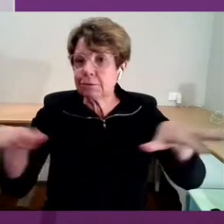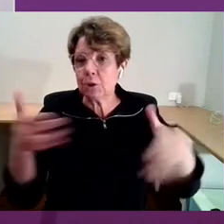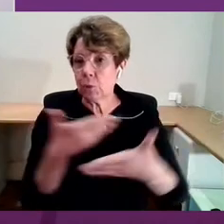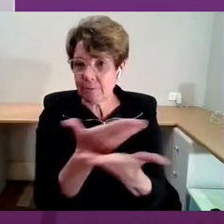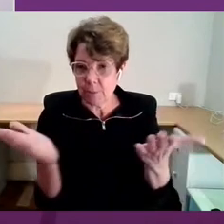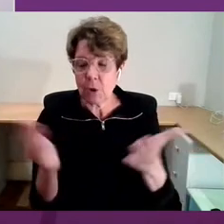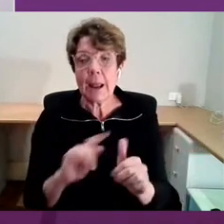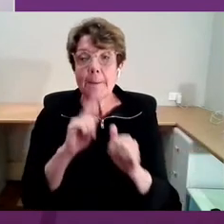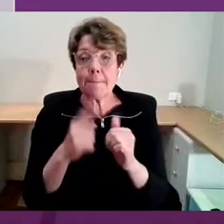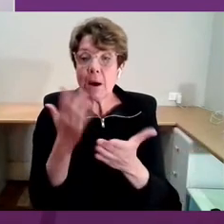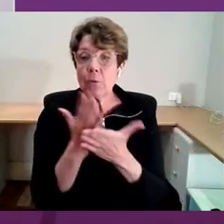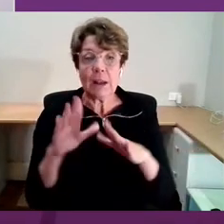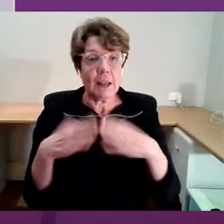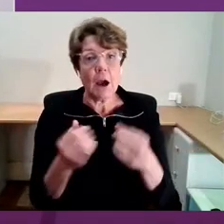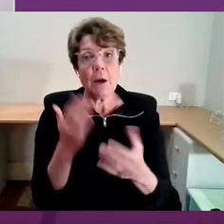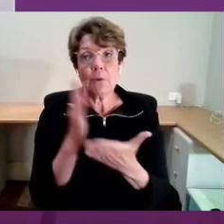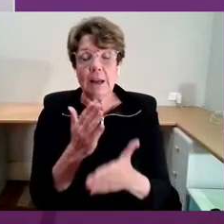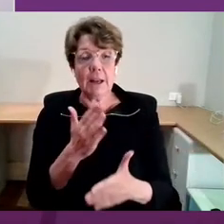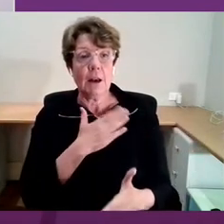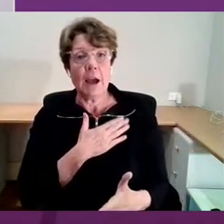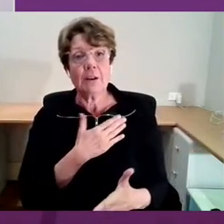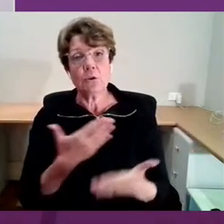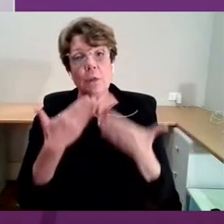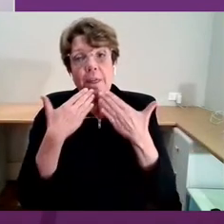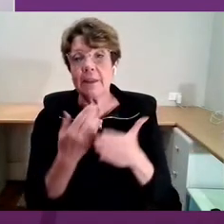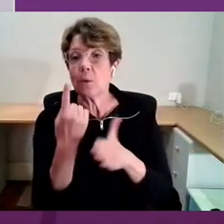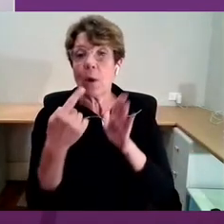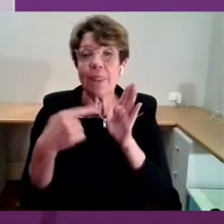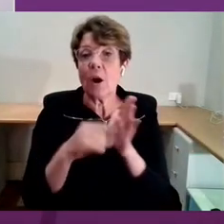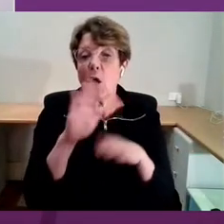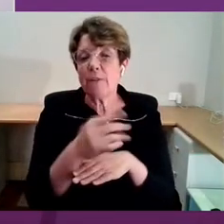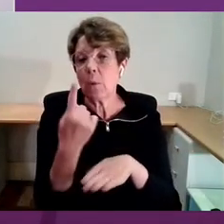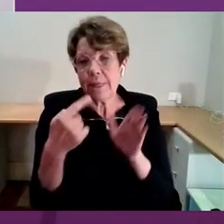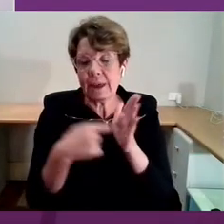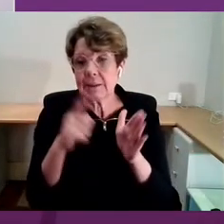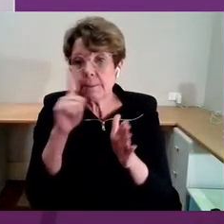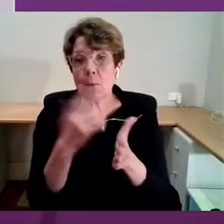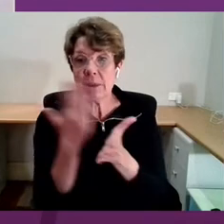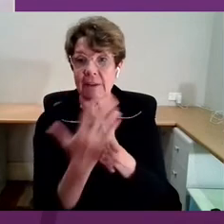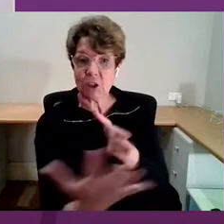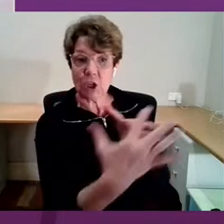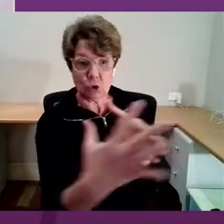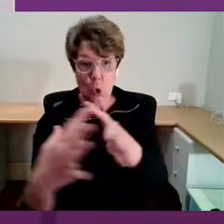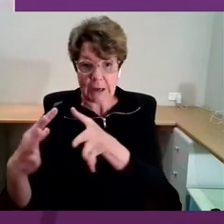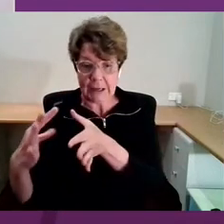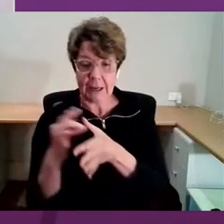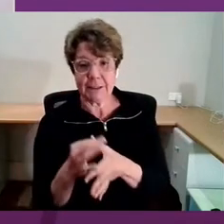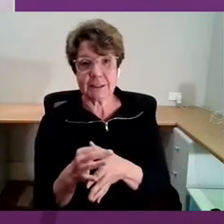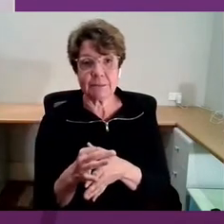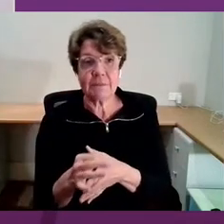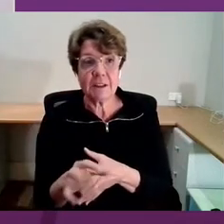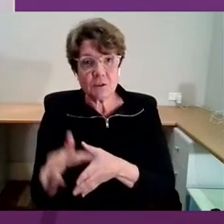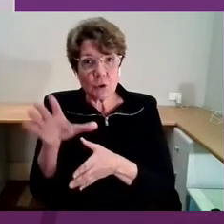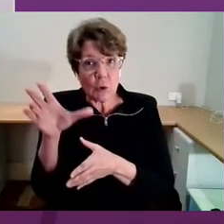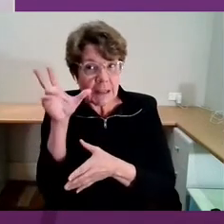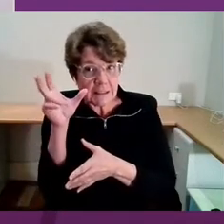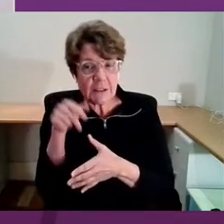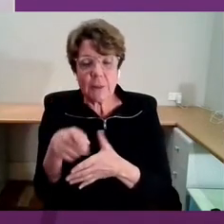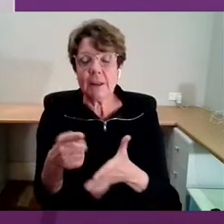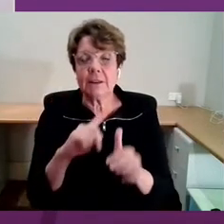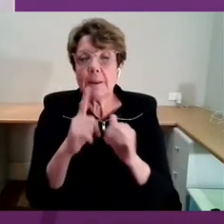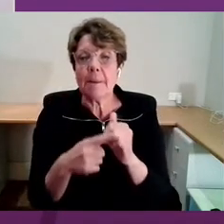thank the thousand plus people who have joined us online to listen to this. Hope you draw inspiration from it. But above all,